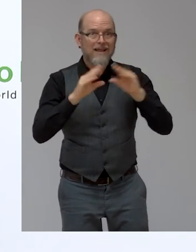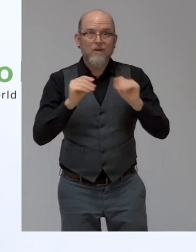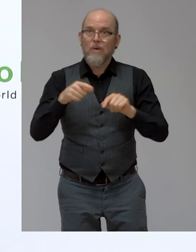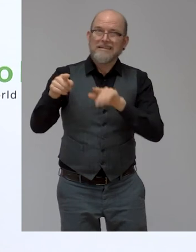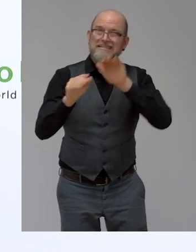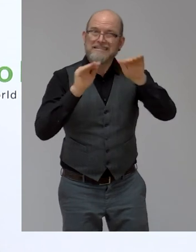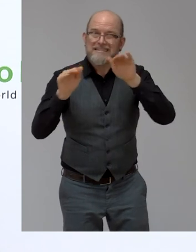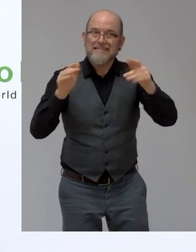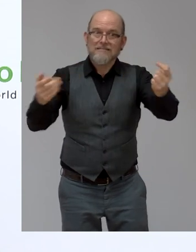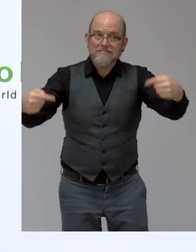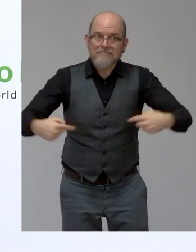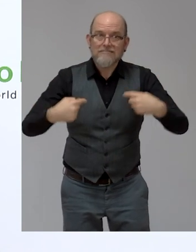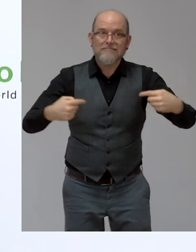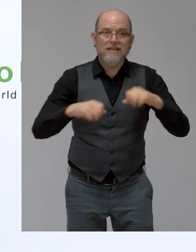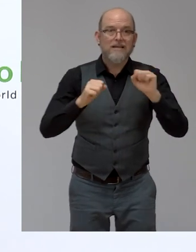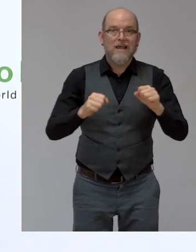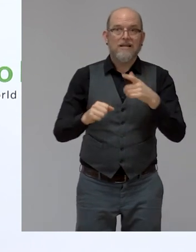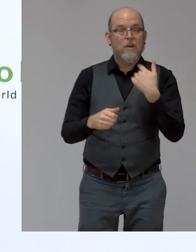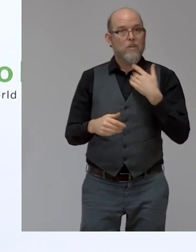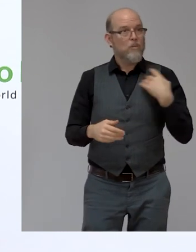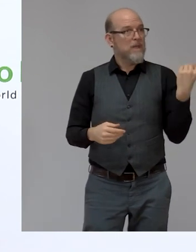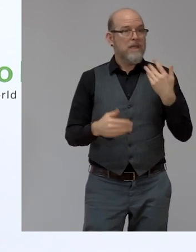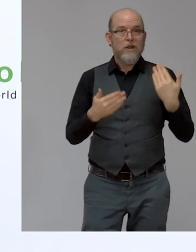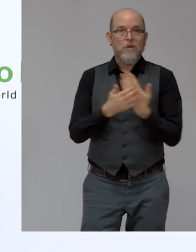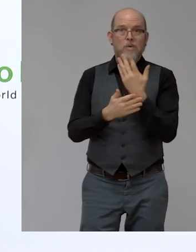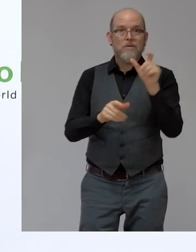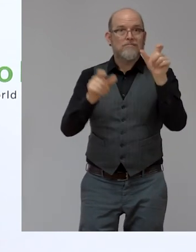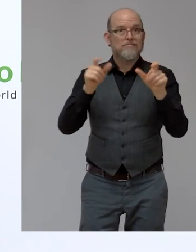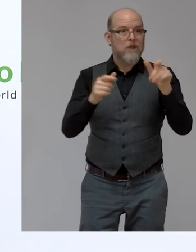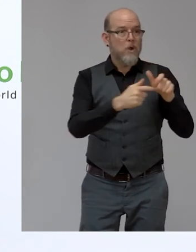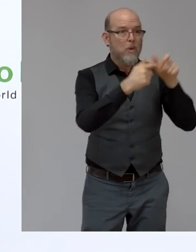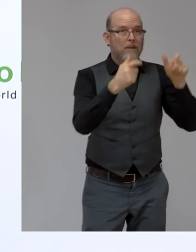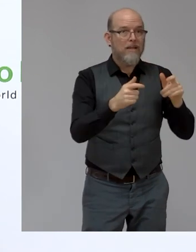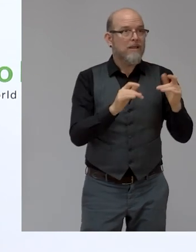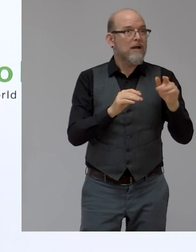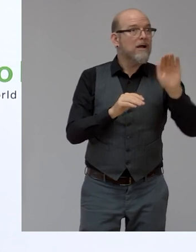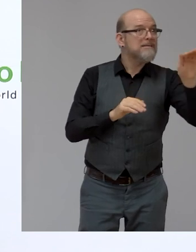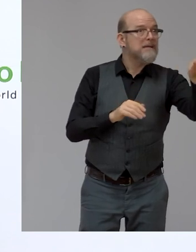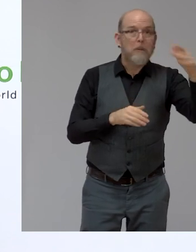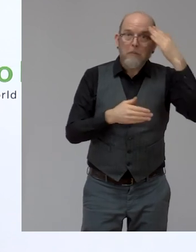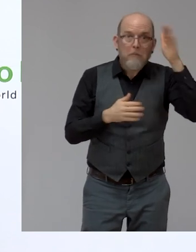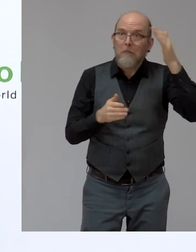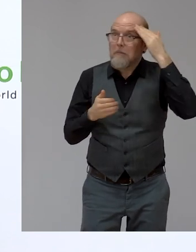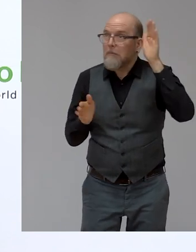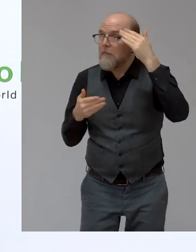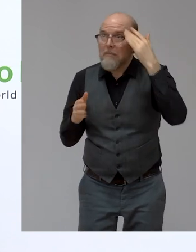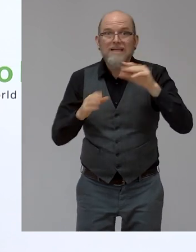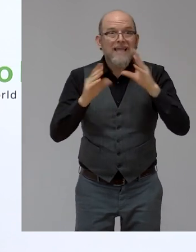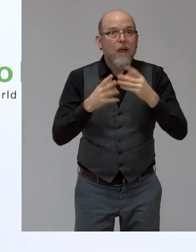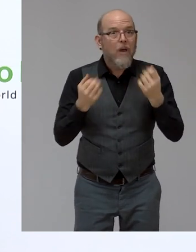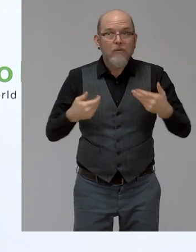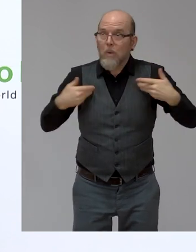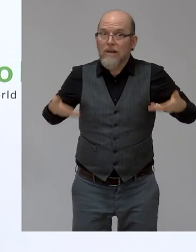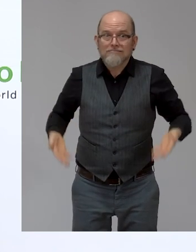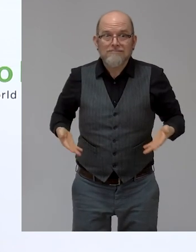to new territories, to new companies, to new organizations, because, uh, the way is still long, uh, and hard and we need